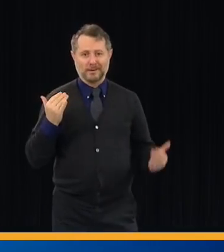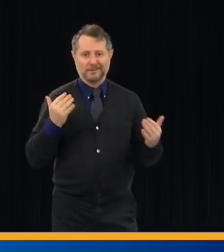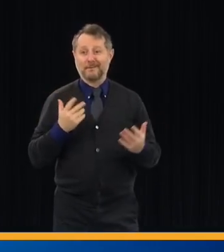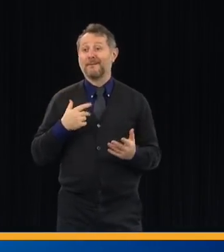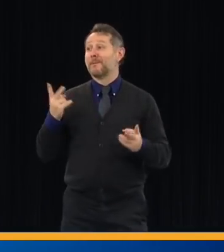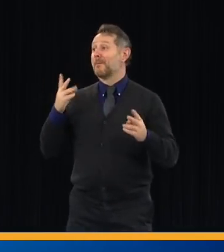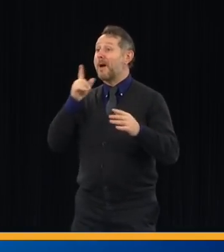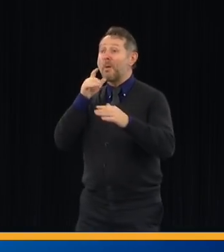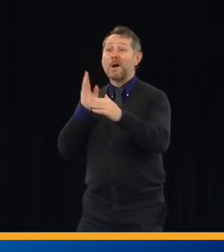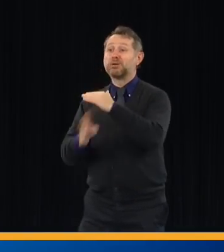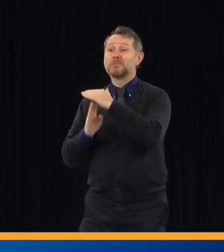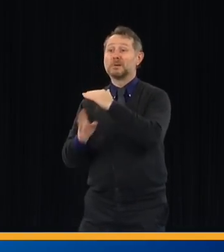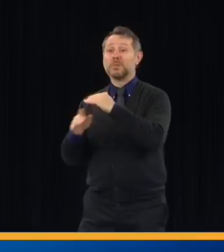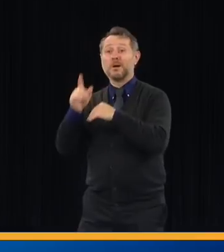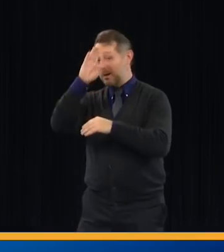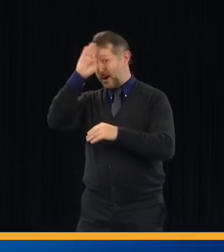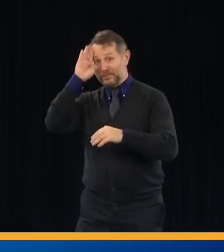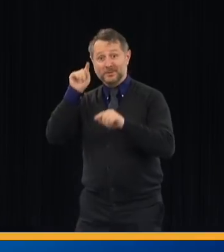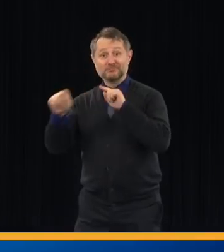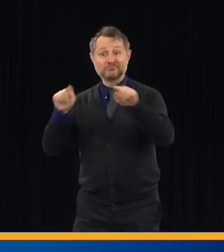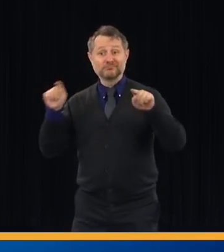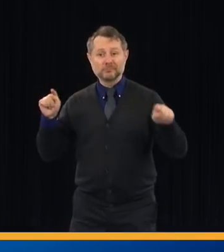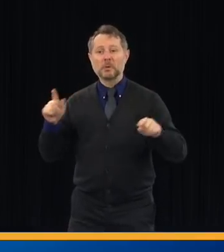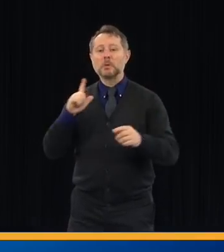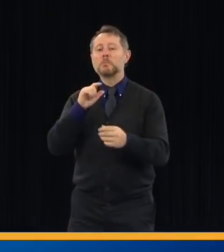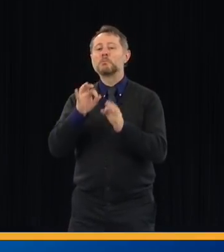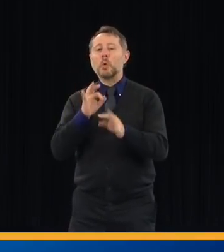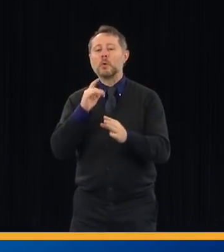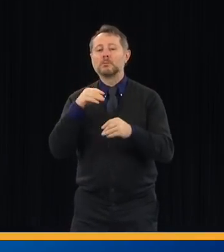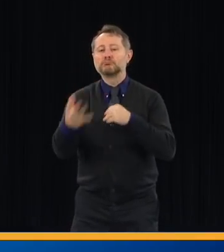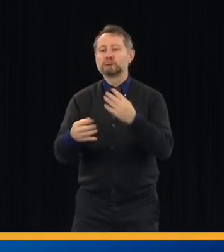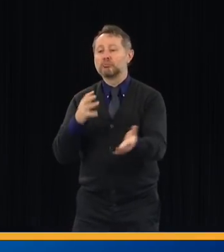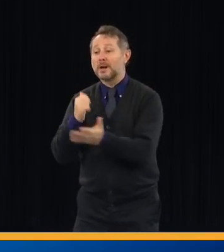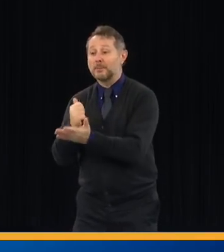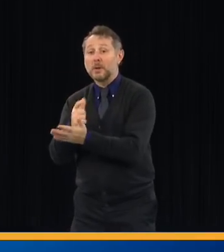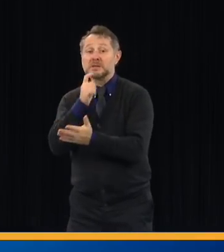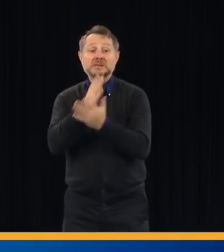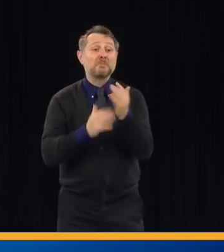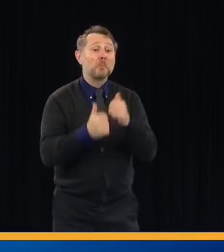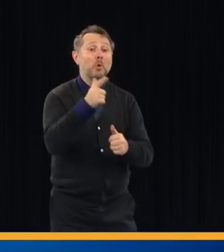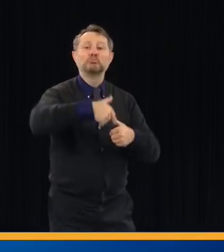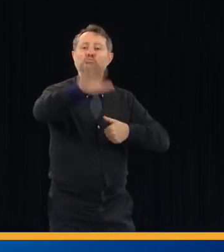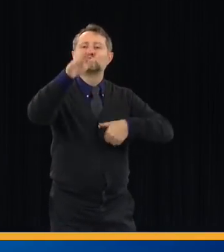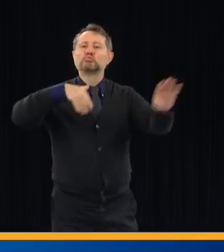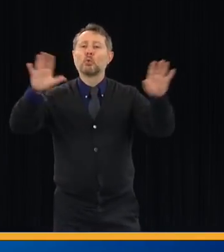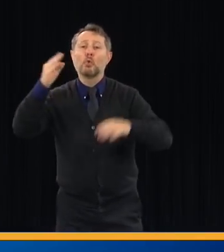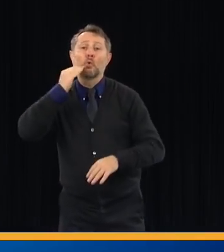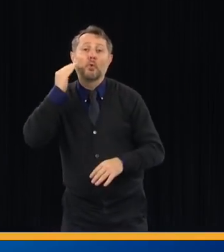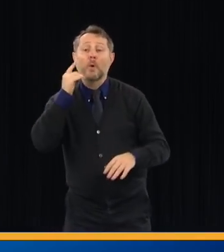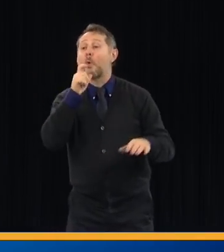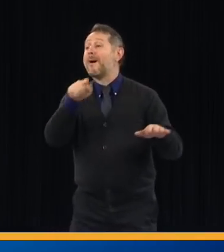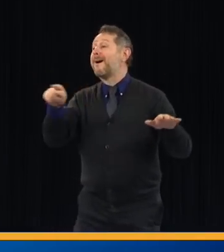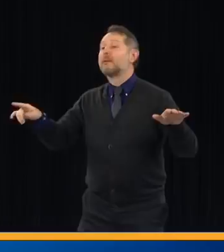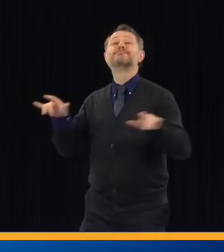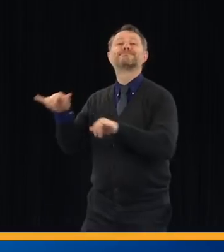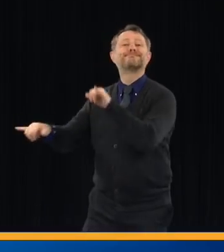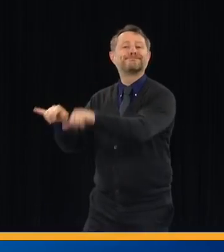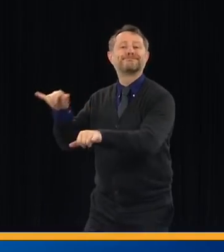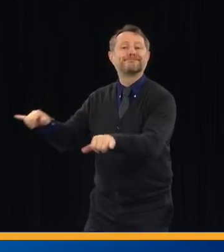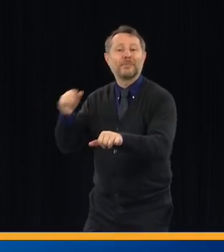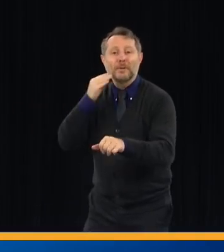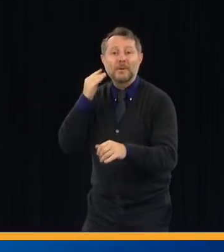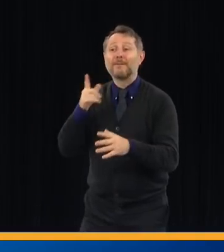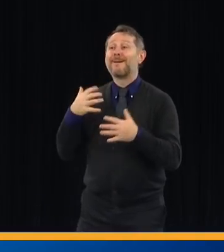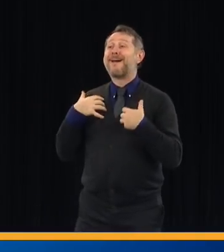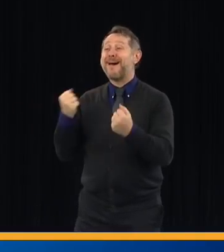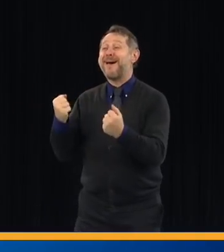get treated, hopefully they get discharged. If they don't get discharged, they stay in the hospital, they decline, they become